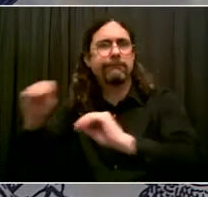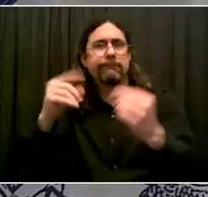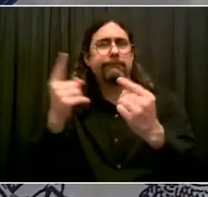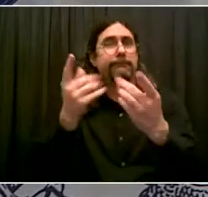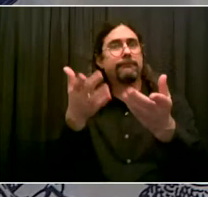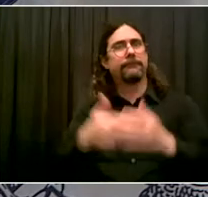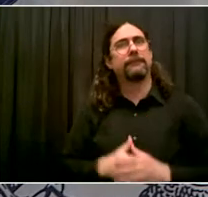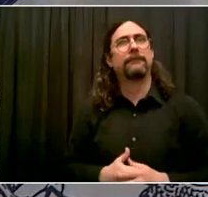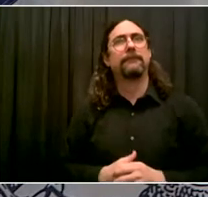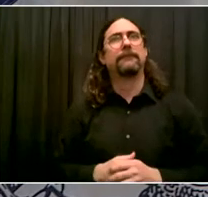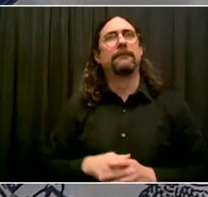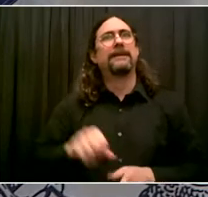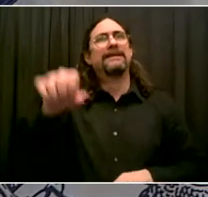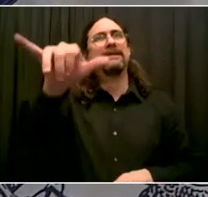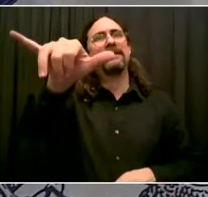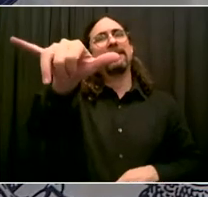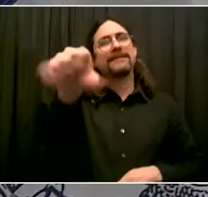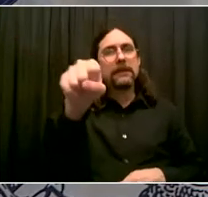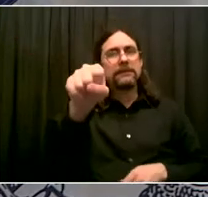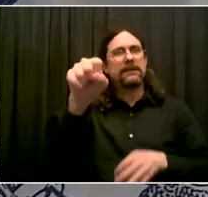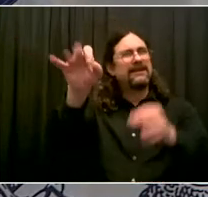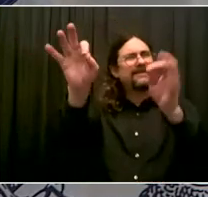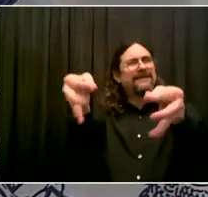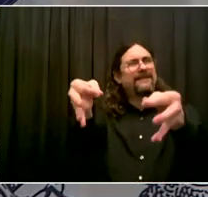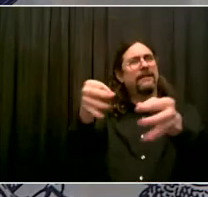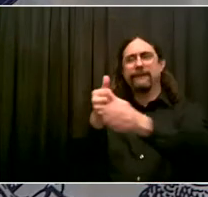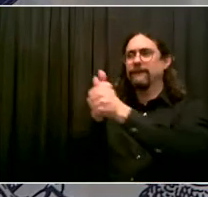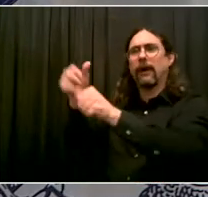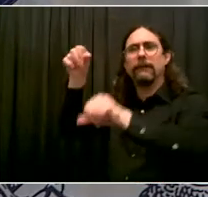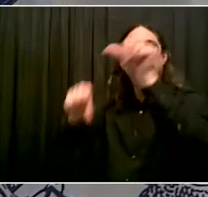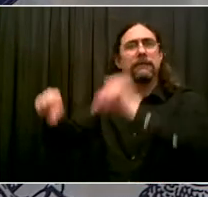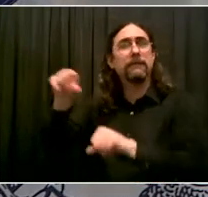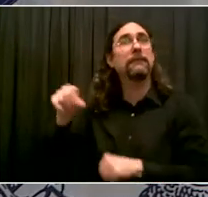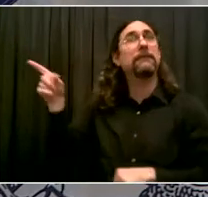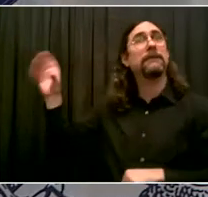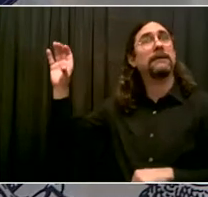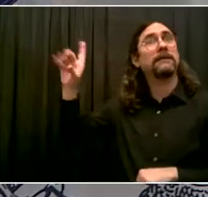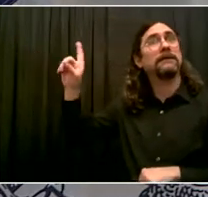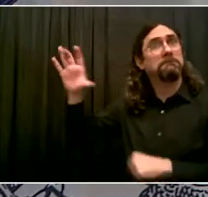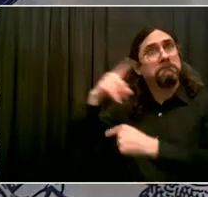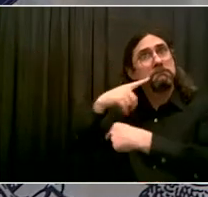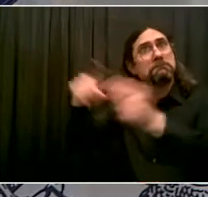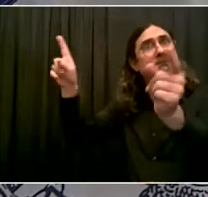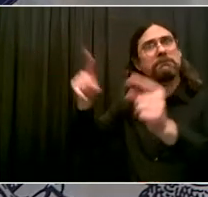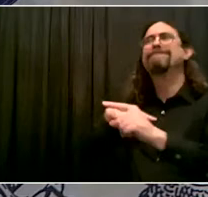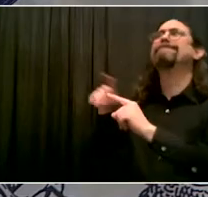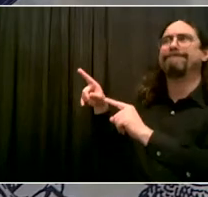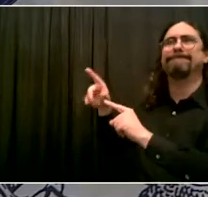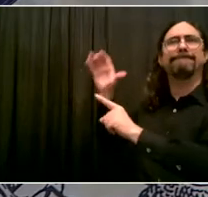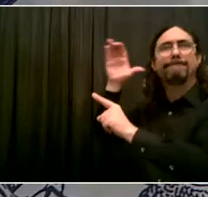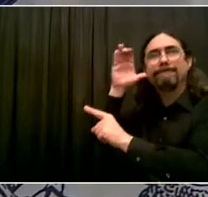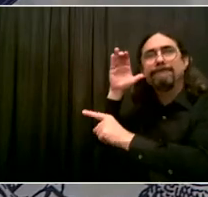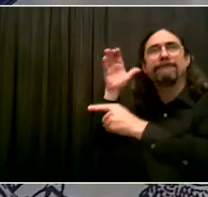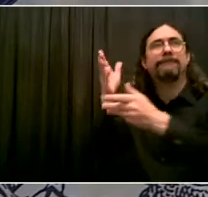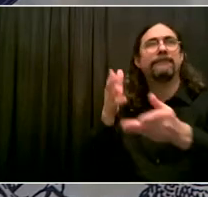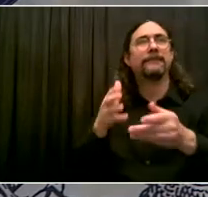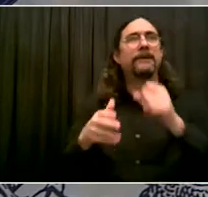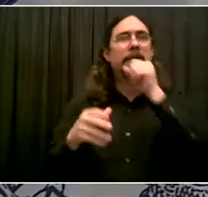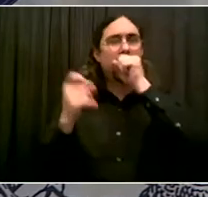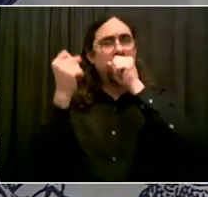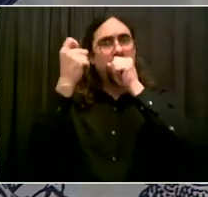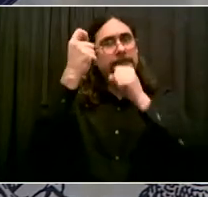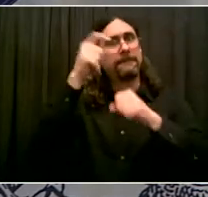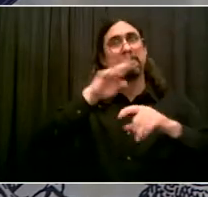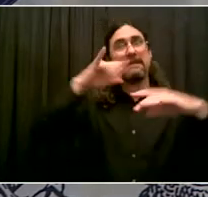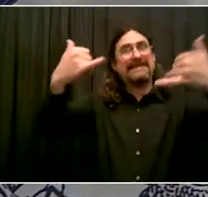planning for September on the assumption that we will invite back all children. I think the six months between